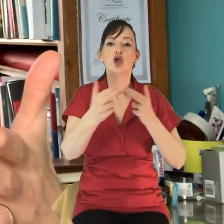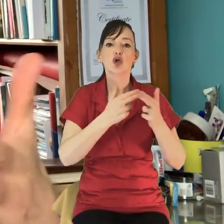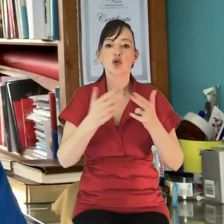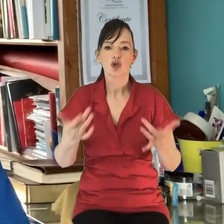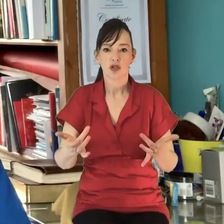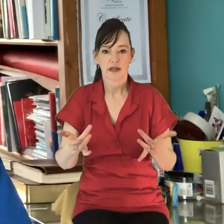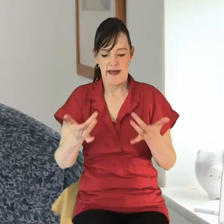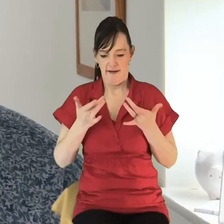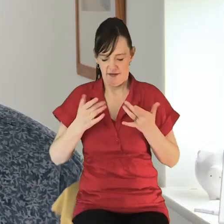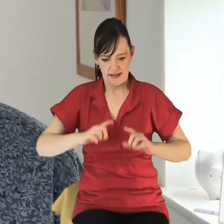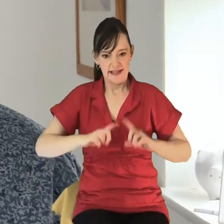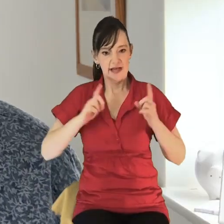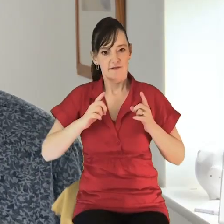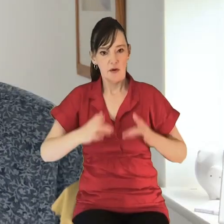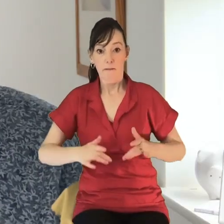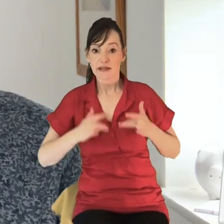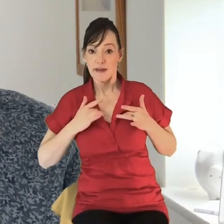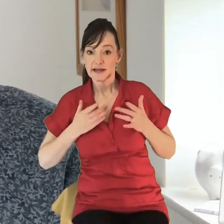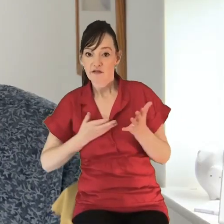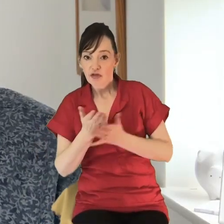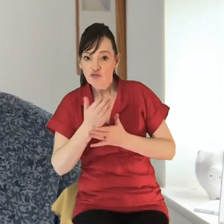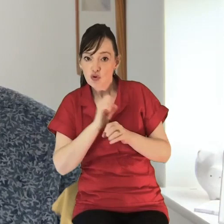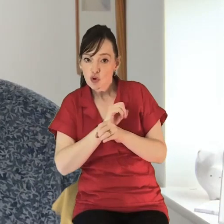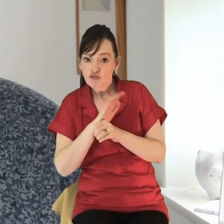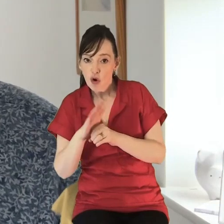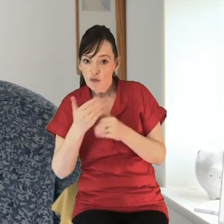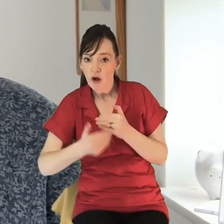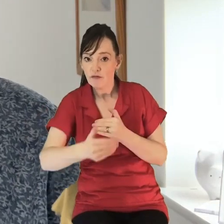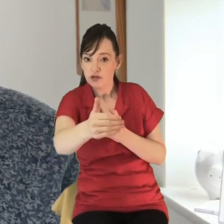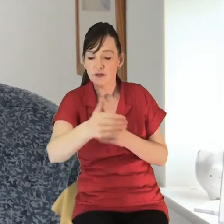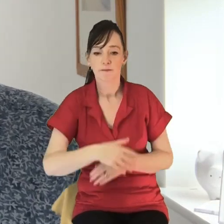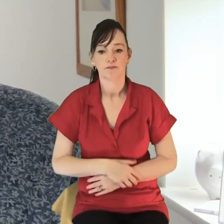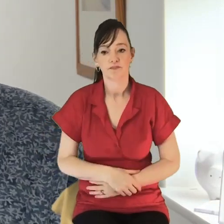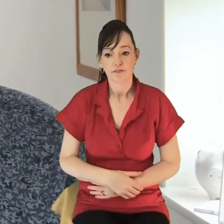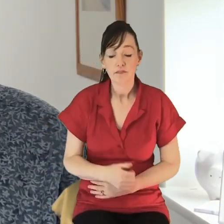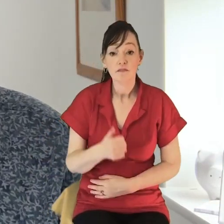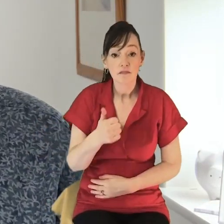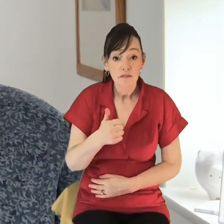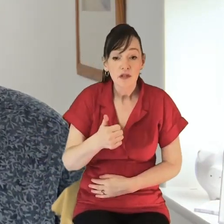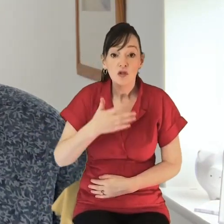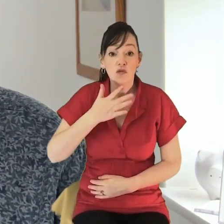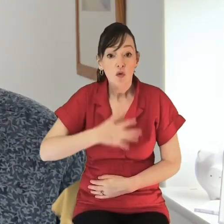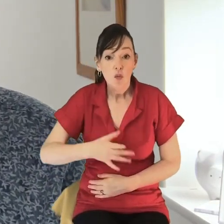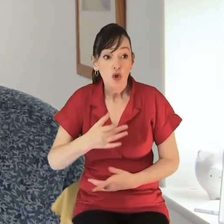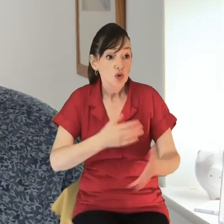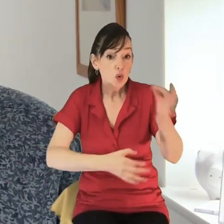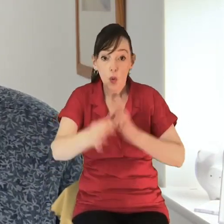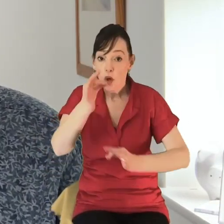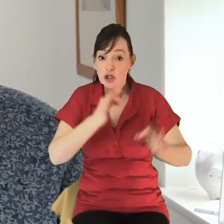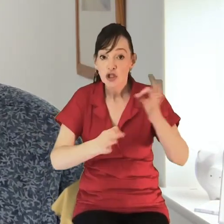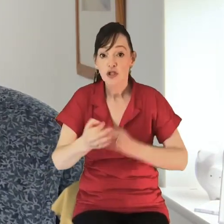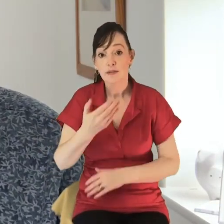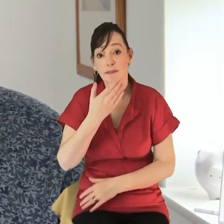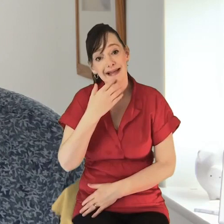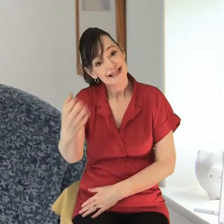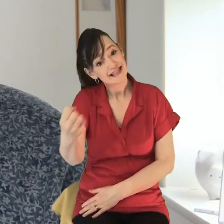in this situation. Thanks, Robin. And again, if you want to raise some questions that are perhaps prompted by some of the things that you've heard